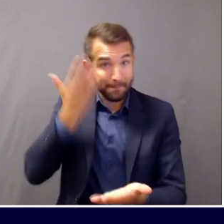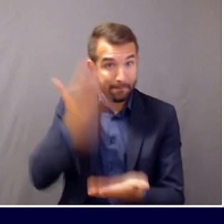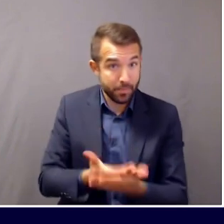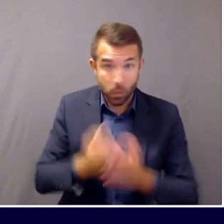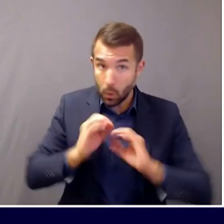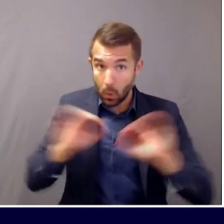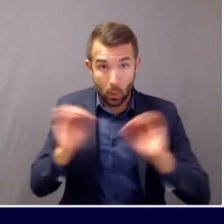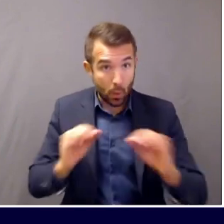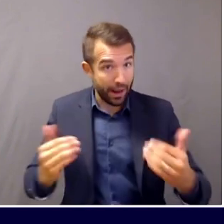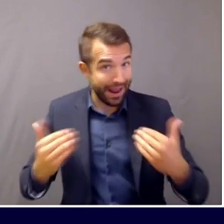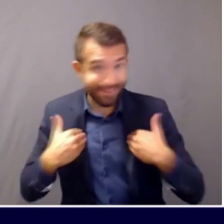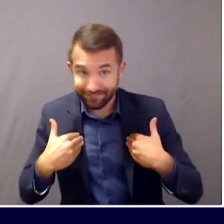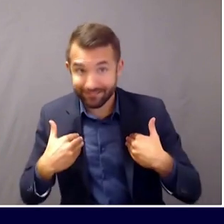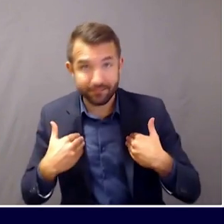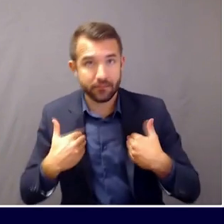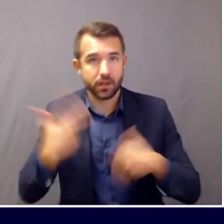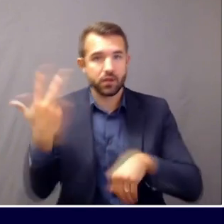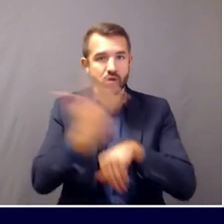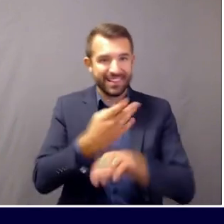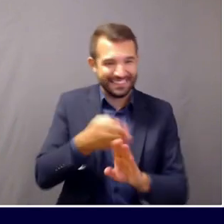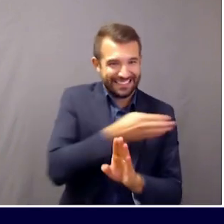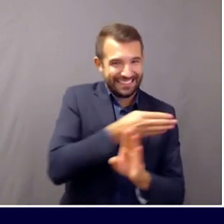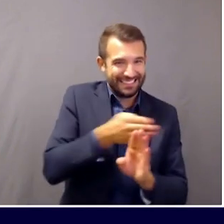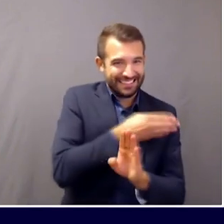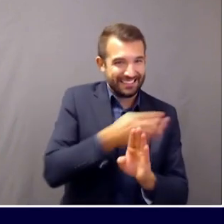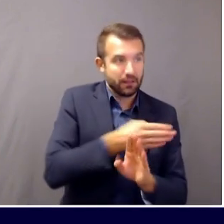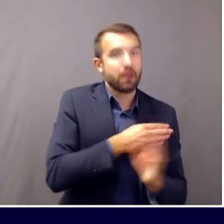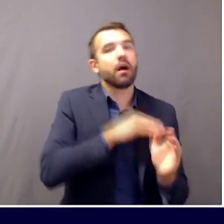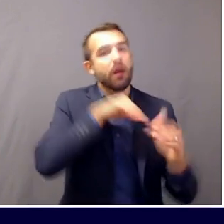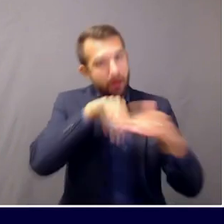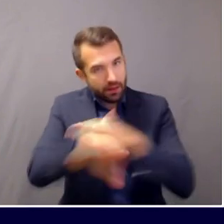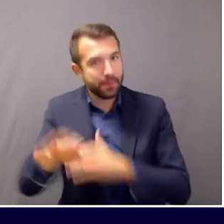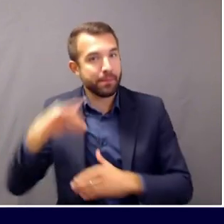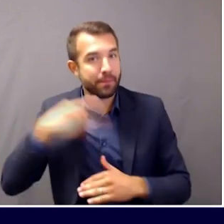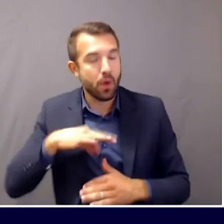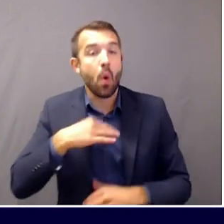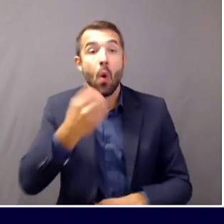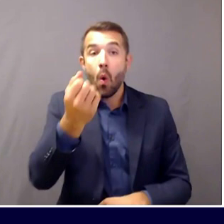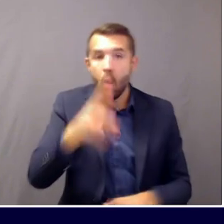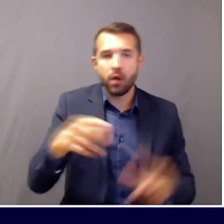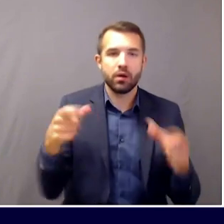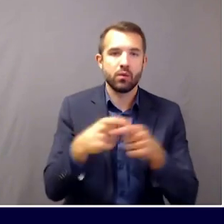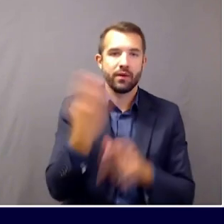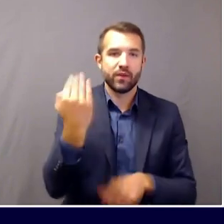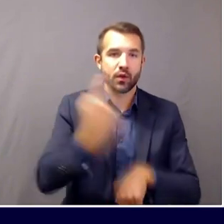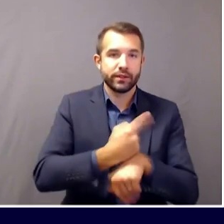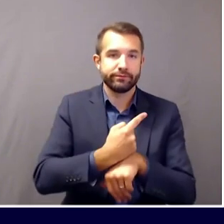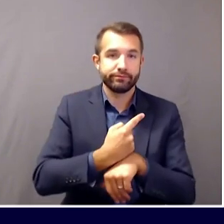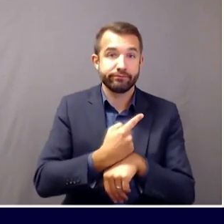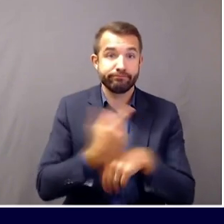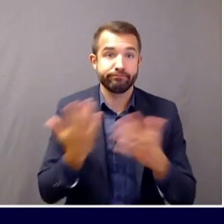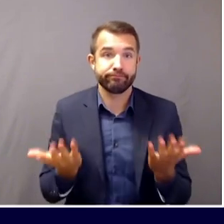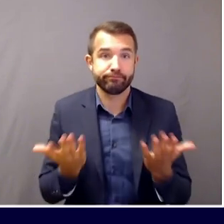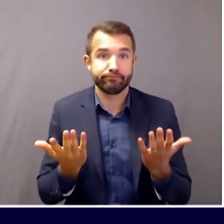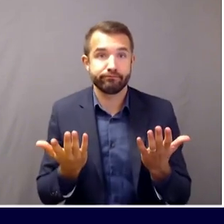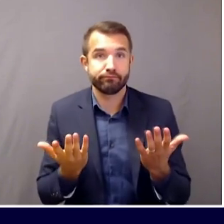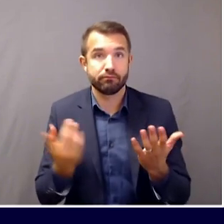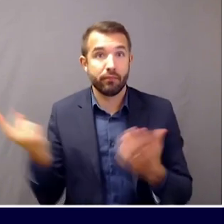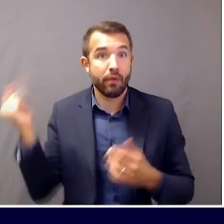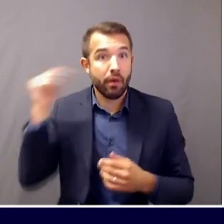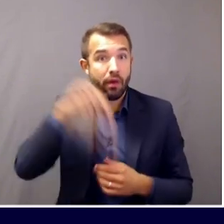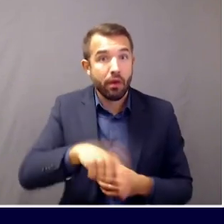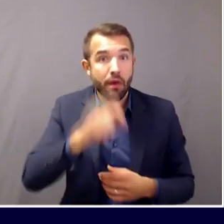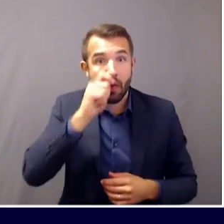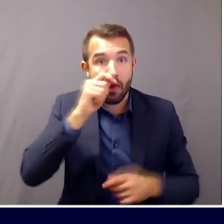one of the states where a negative test is required, or a 14-day quarantine is required, should either have a